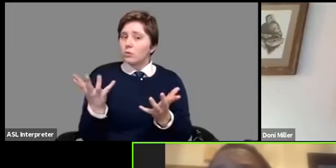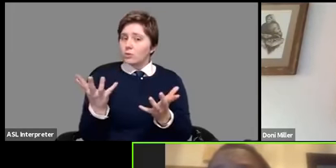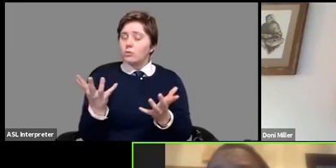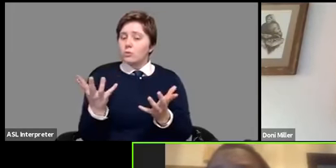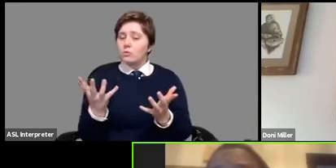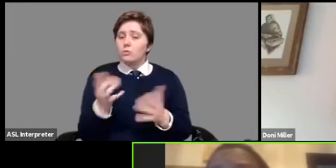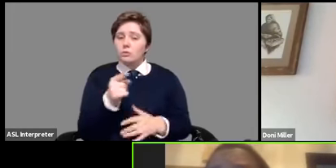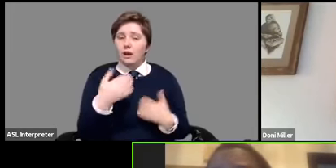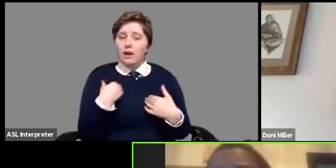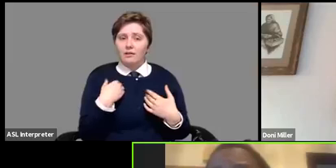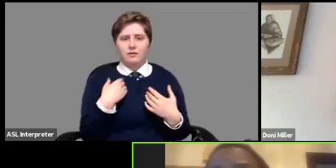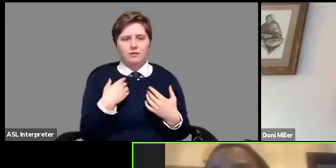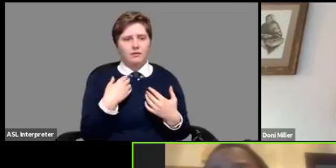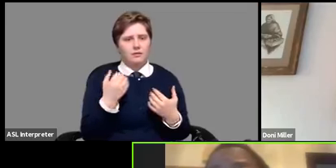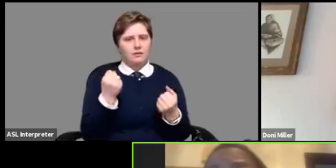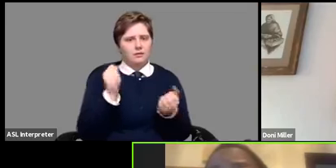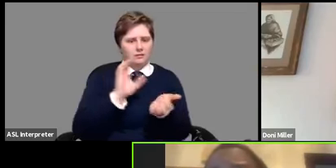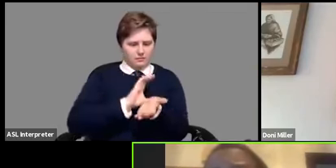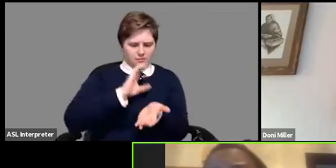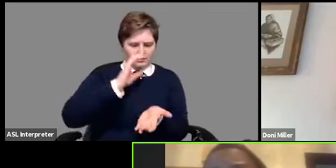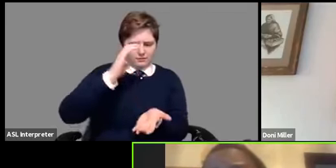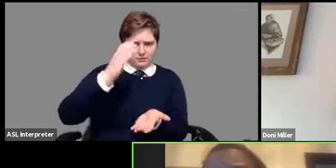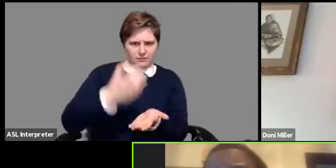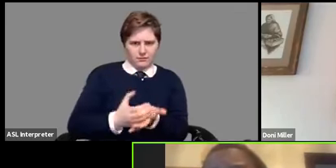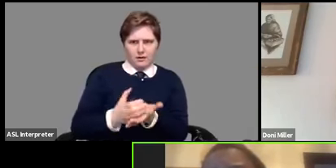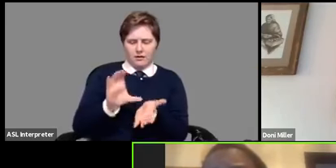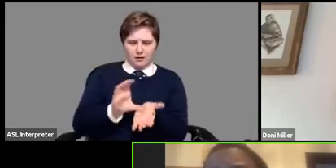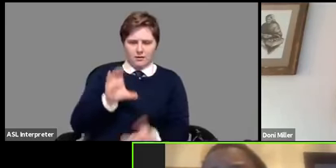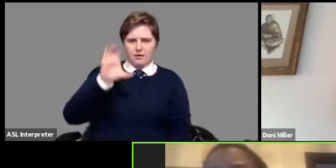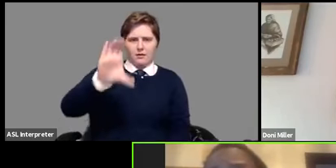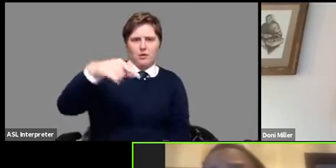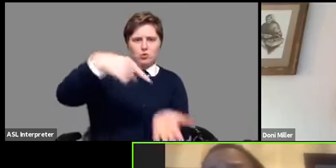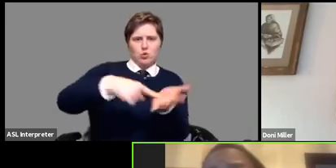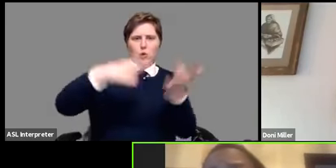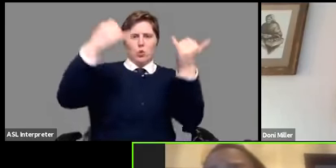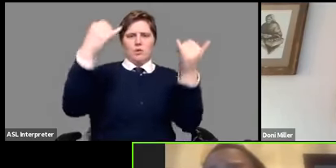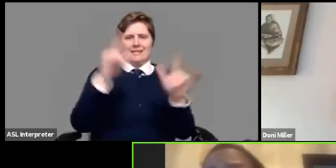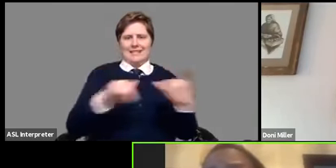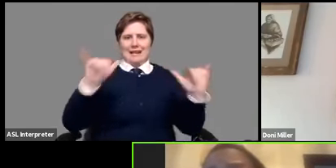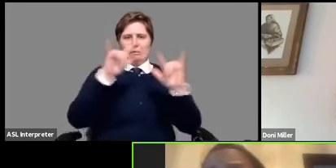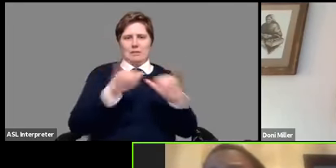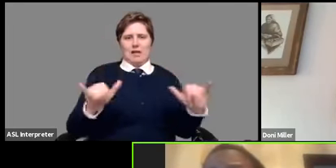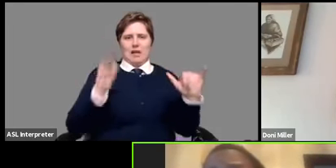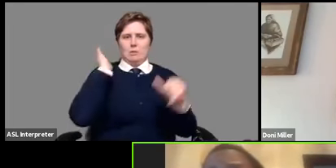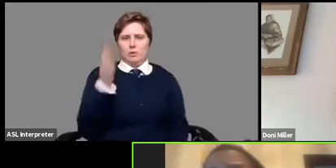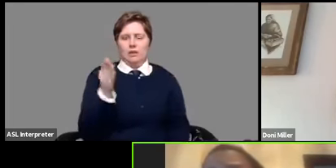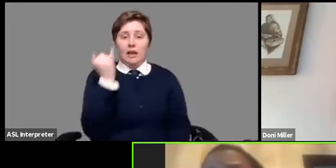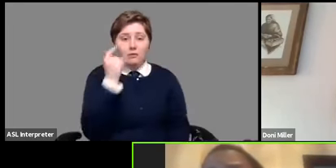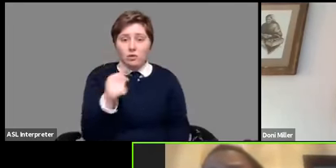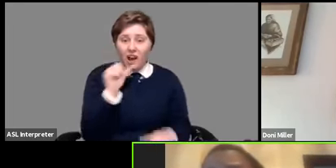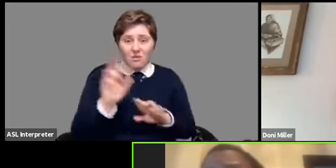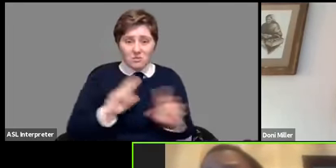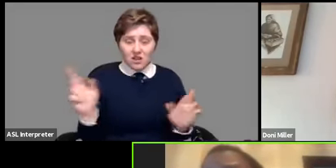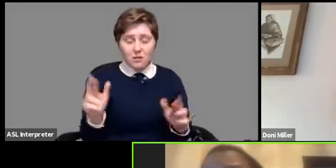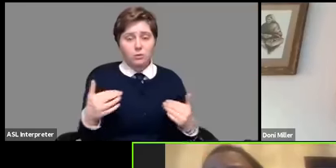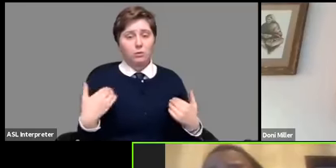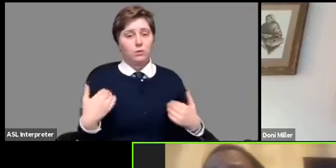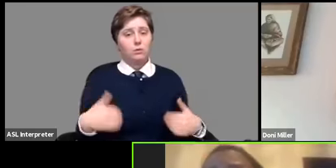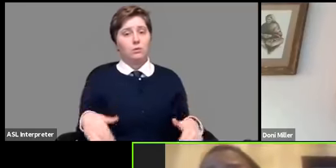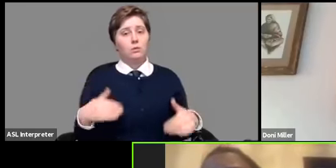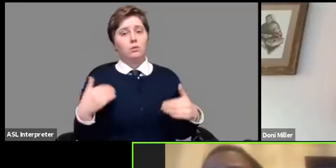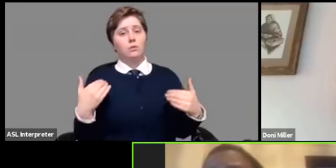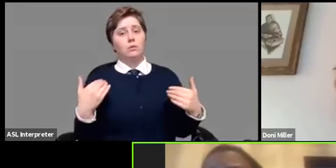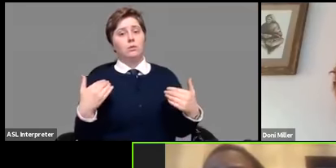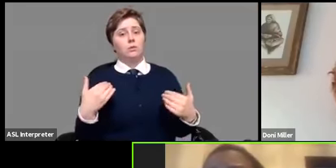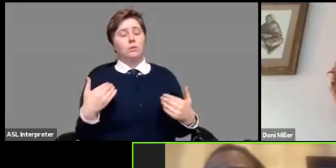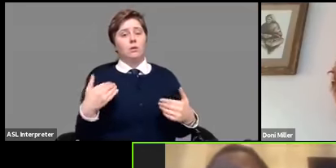quite a load of bills that will come due at the exact same time and if you're not prepared for that that could really put you in